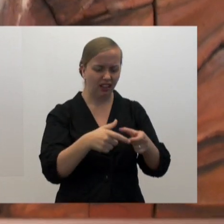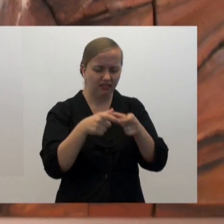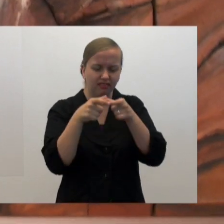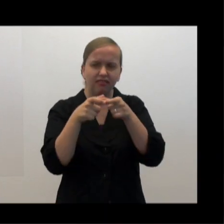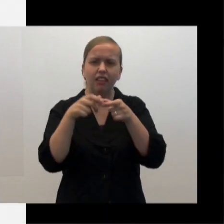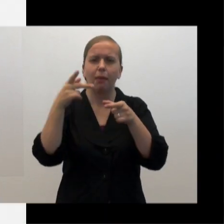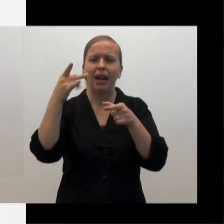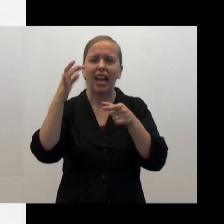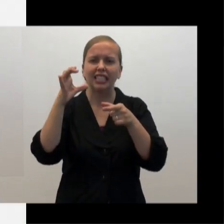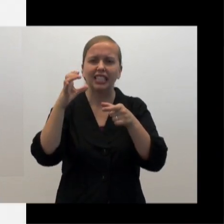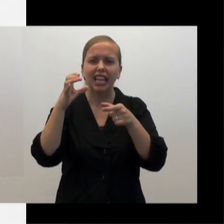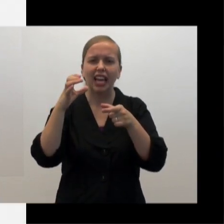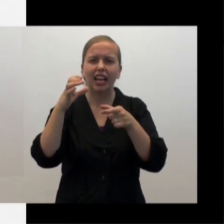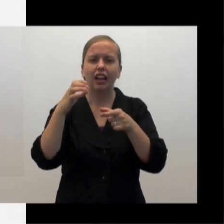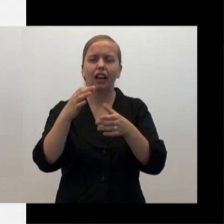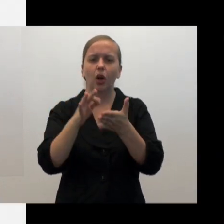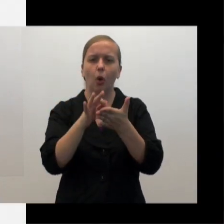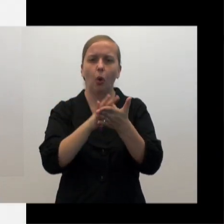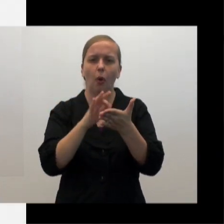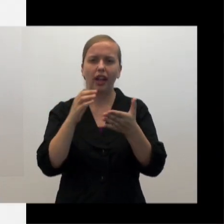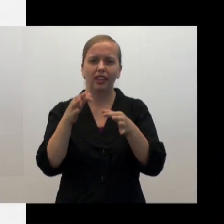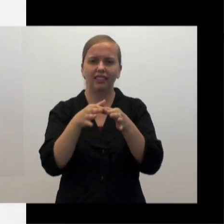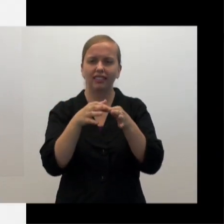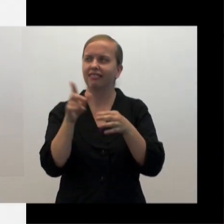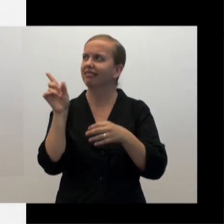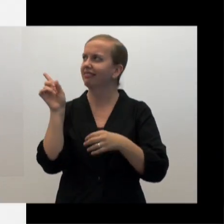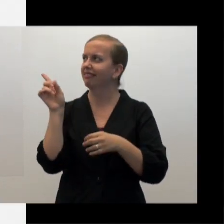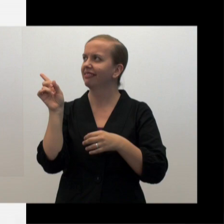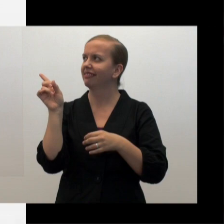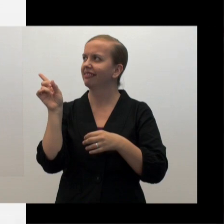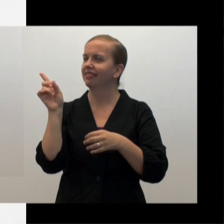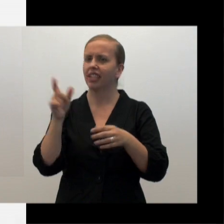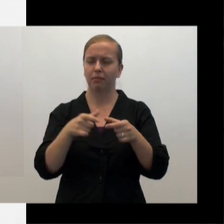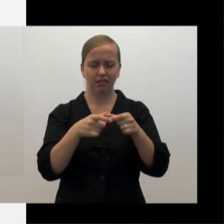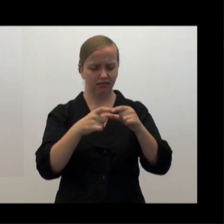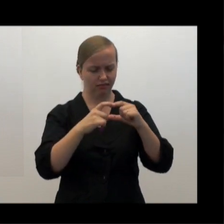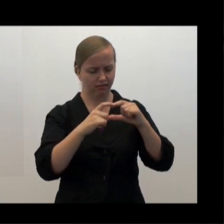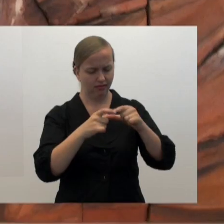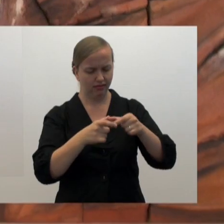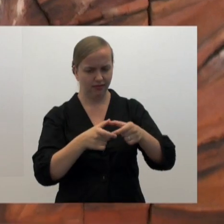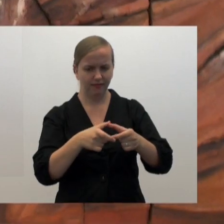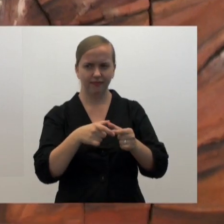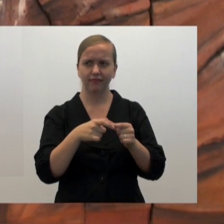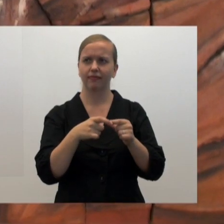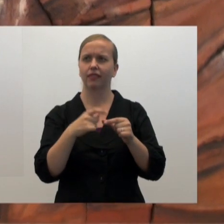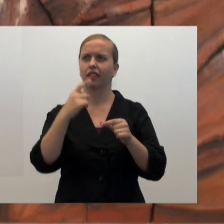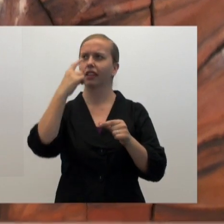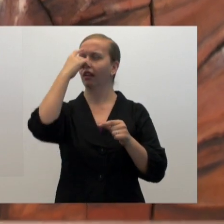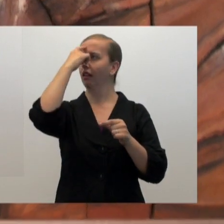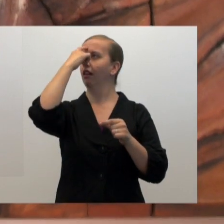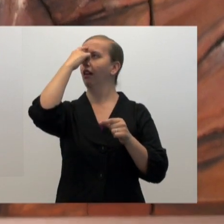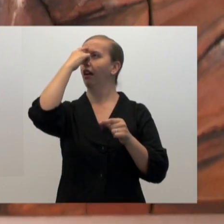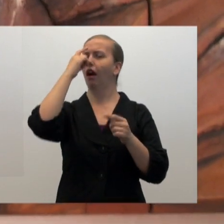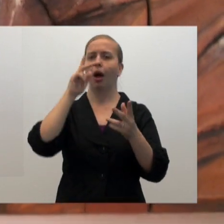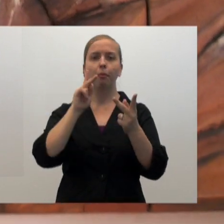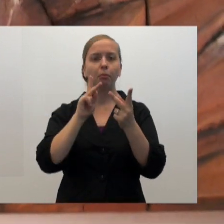box or a bin of these little plastic coin purses. I looked at that for the longest time, and I thought, that's